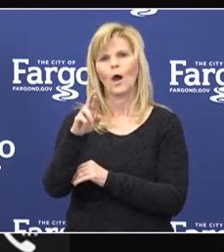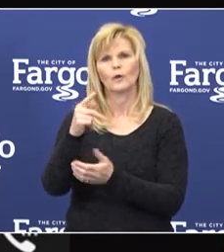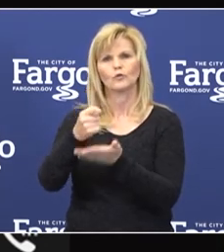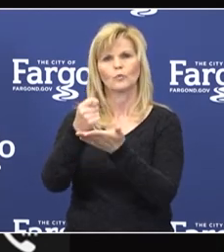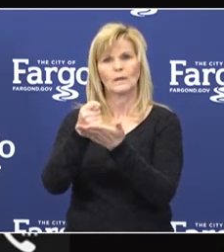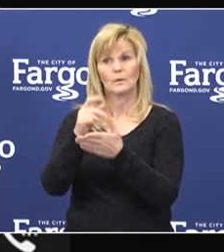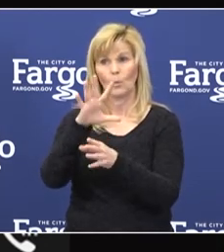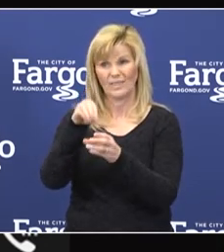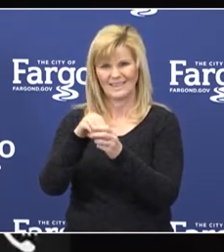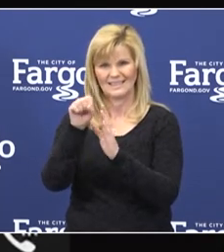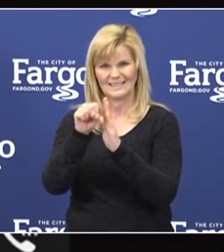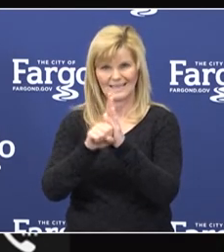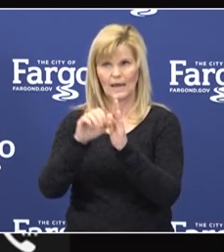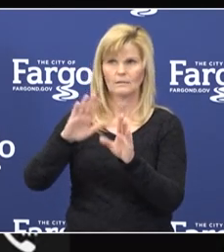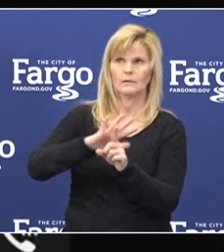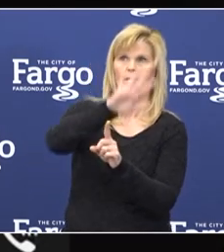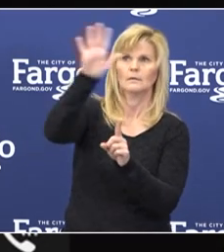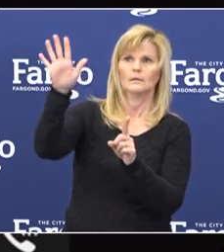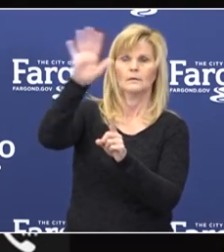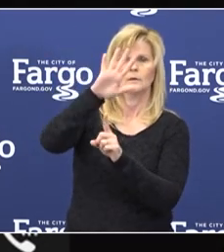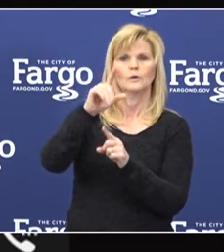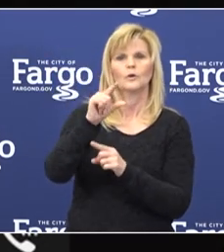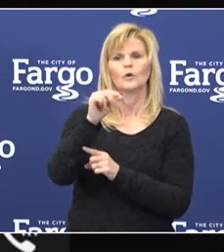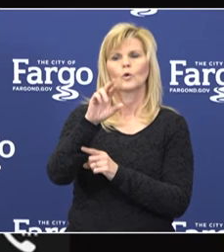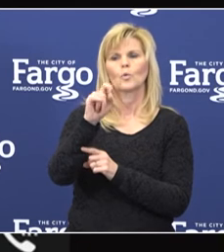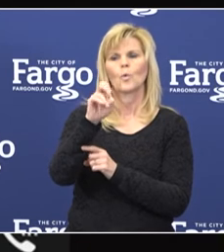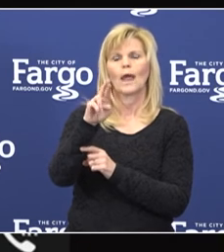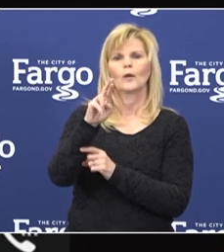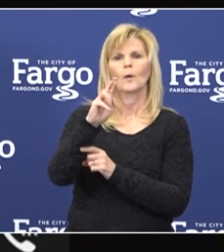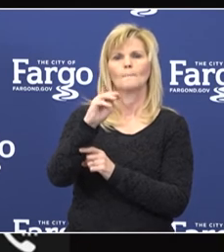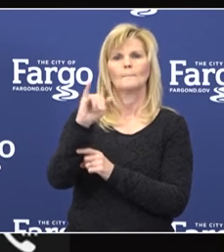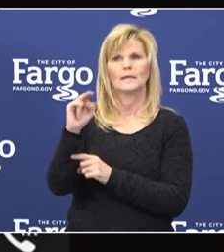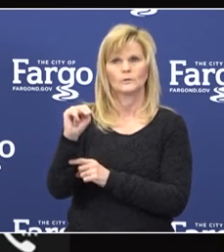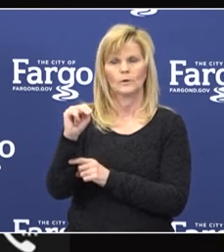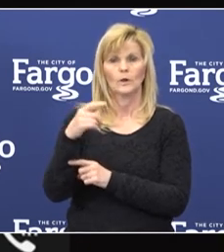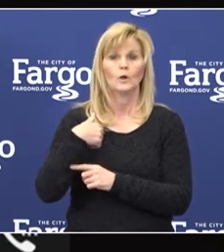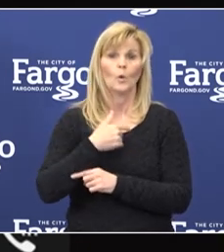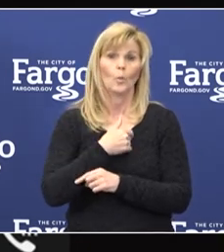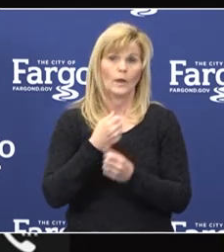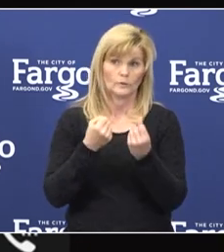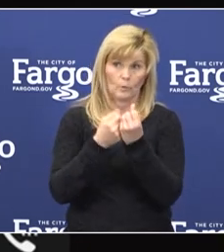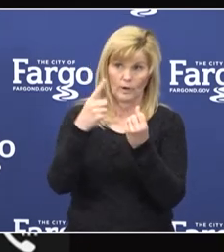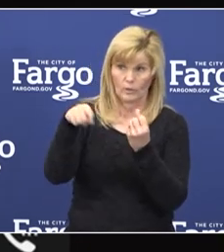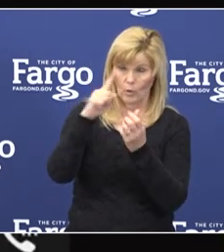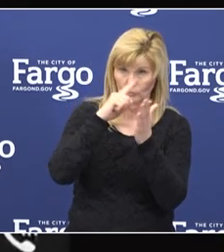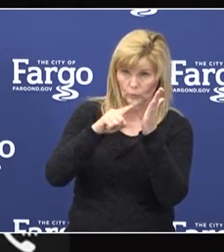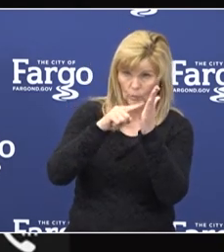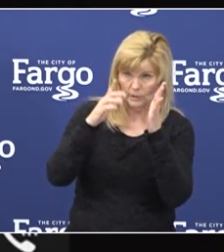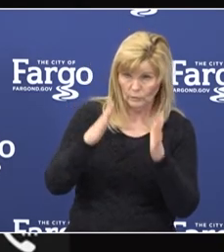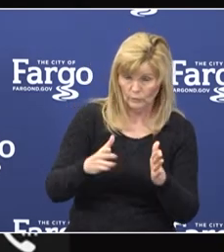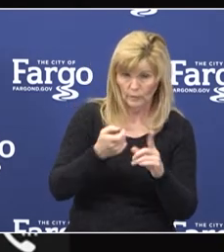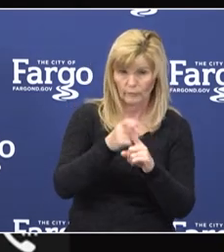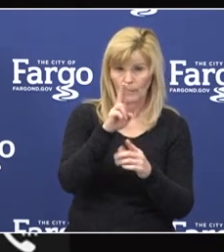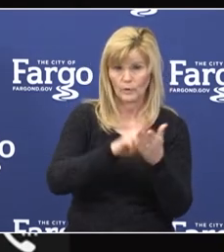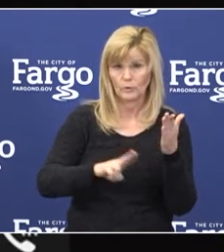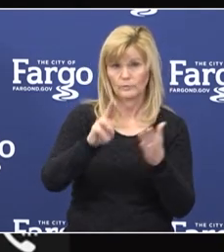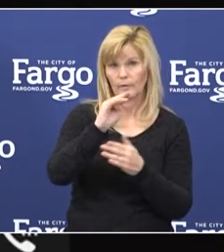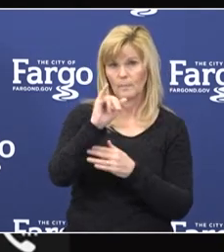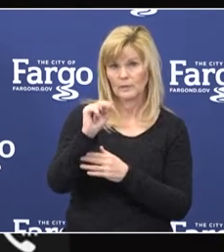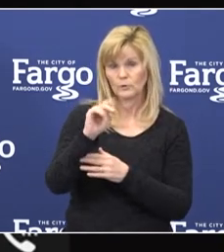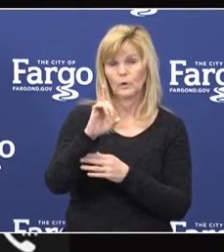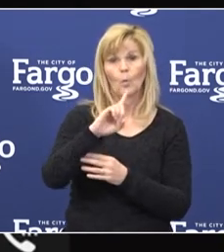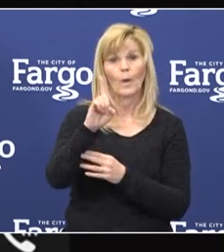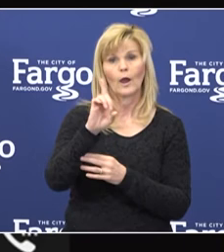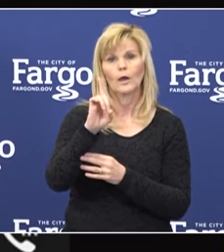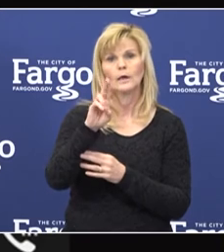greater Minnesota. MISERB is currently assisting and supporting researchers researchers from the University of Minnesota Duluth